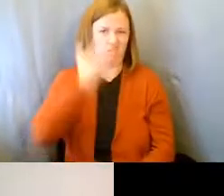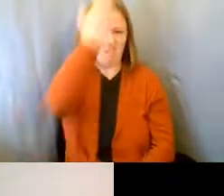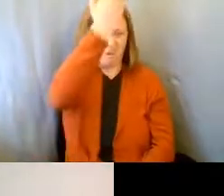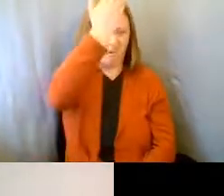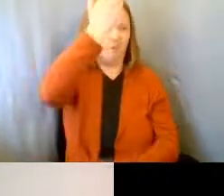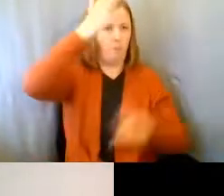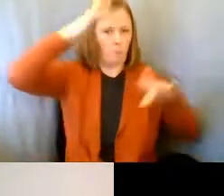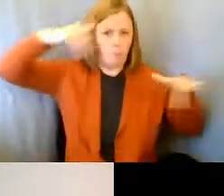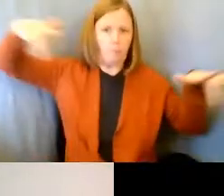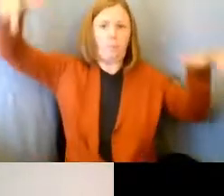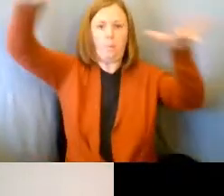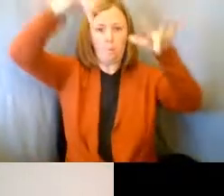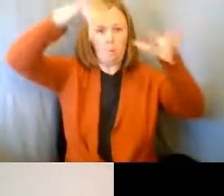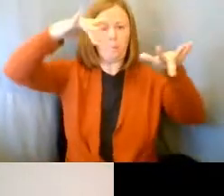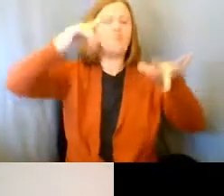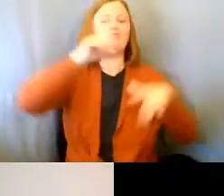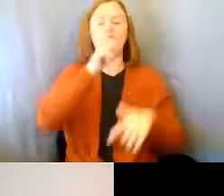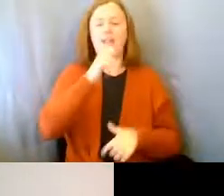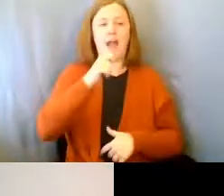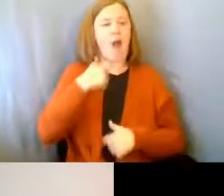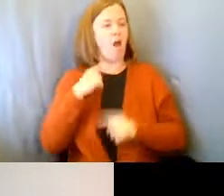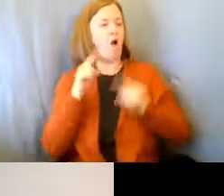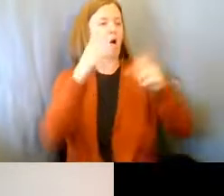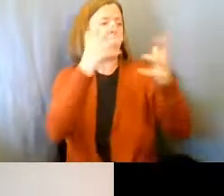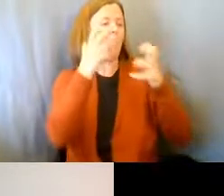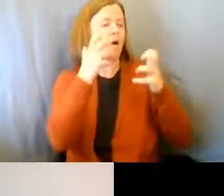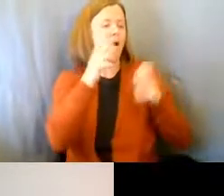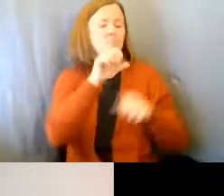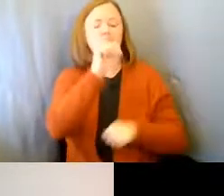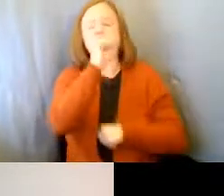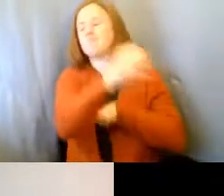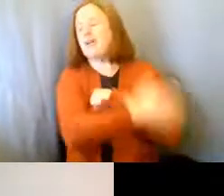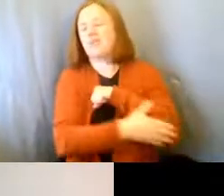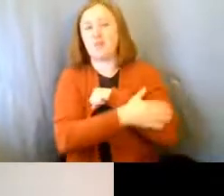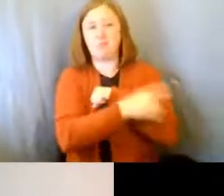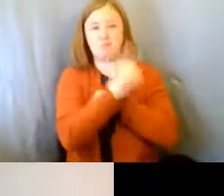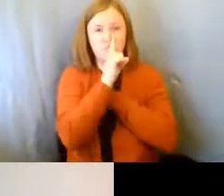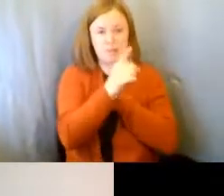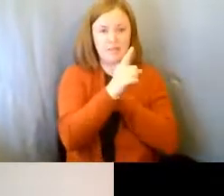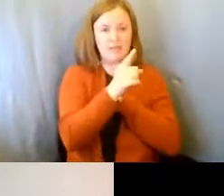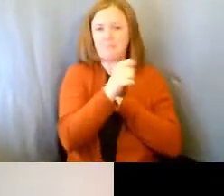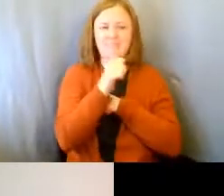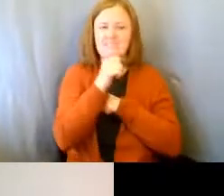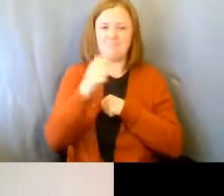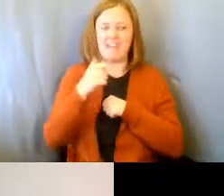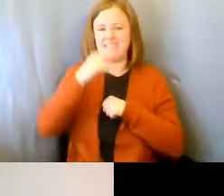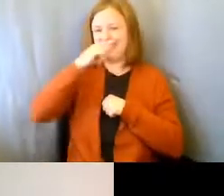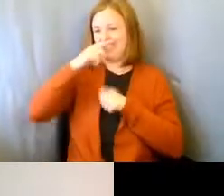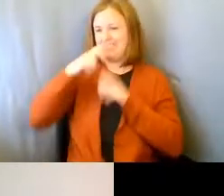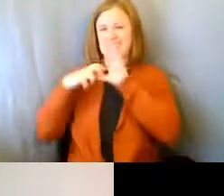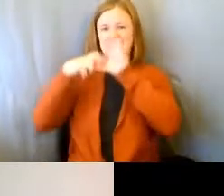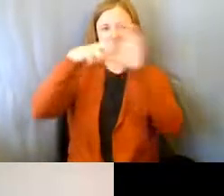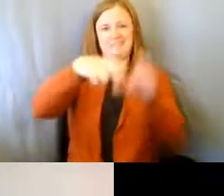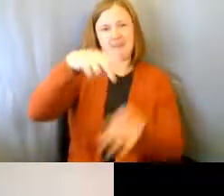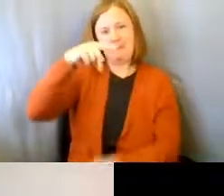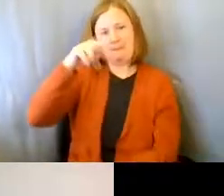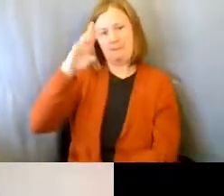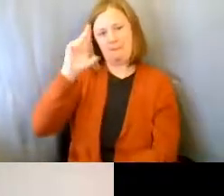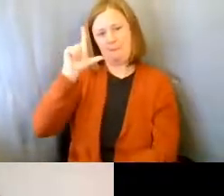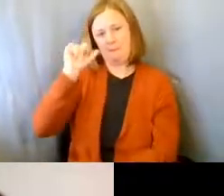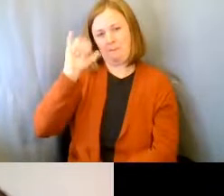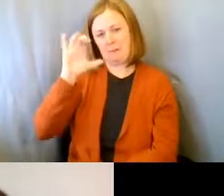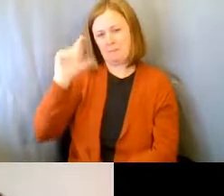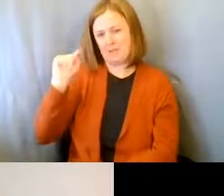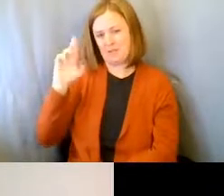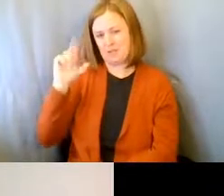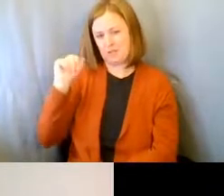Because what I hadn't thought about was where I lived was not on public transportation. So, the only way my